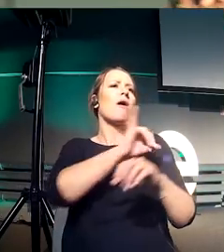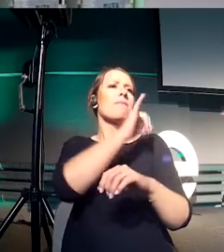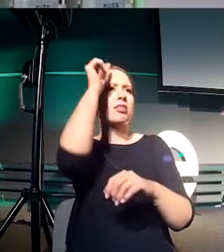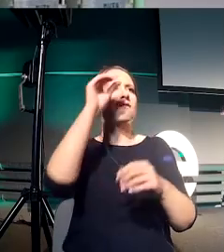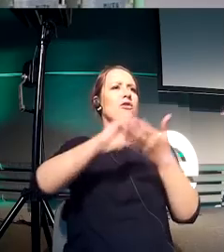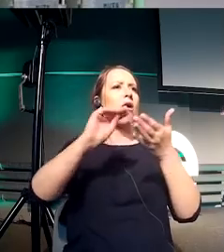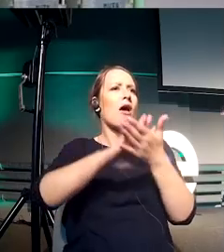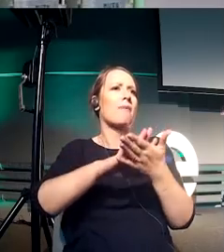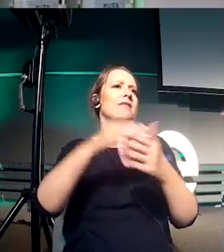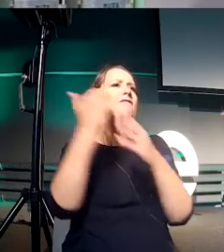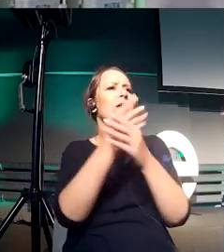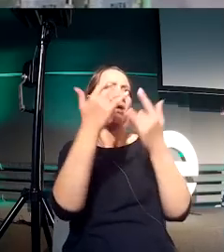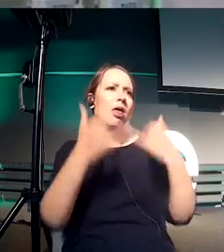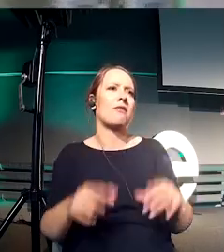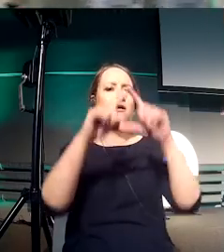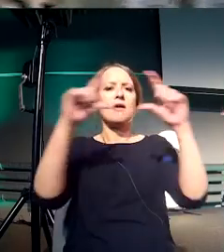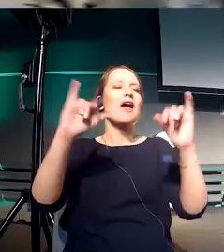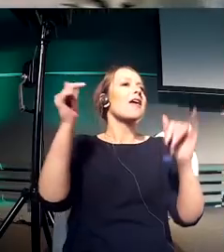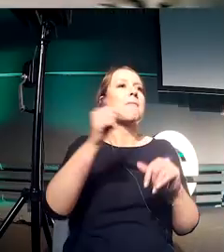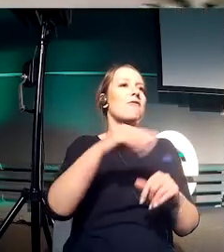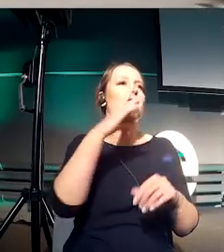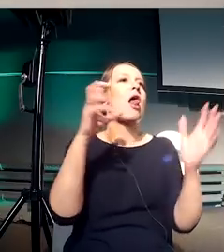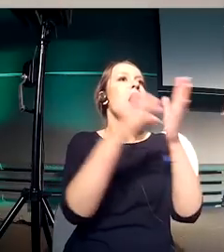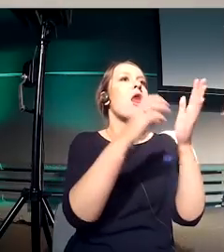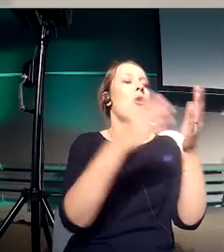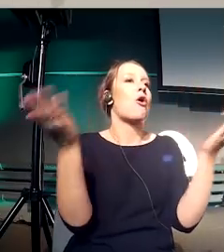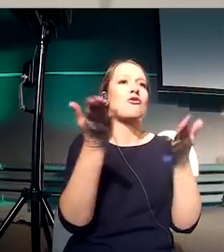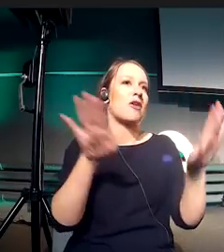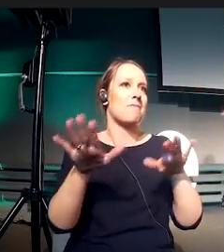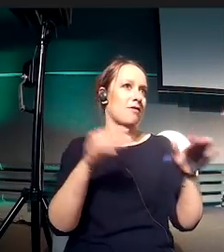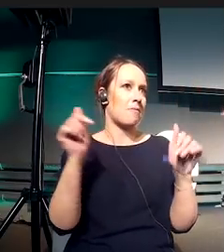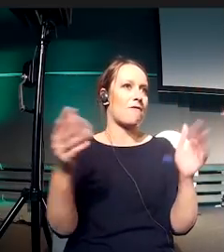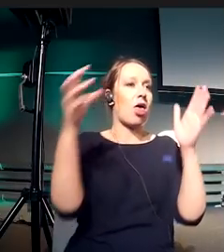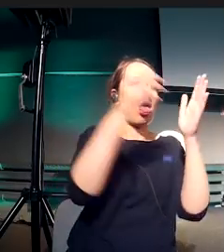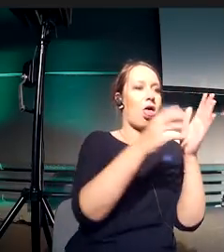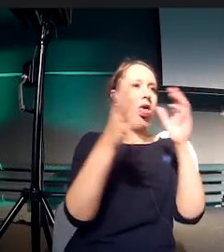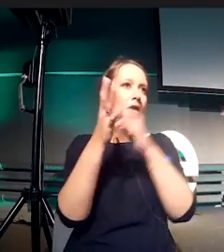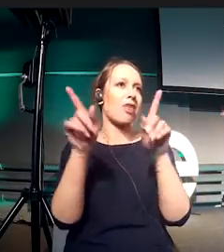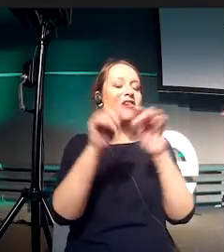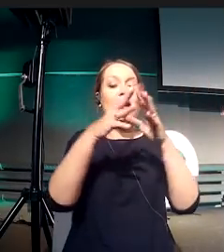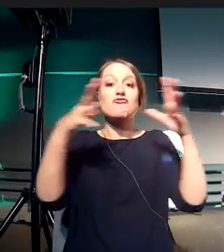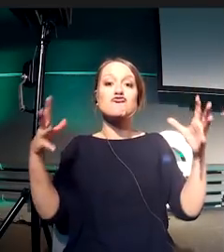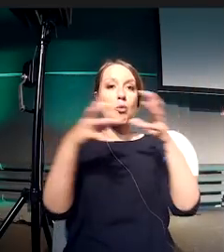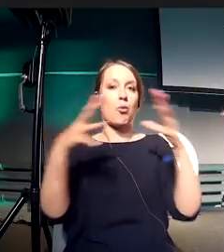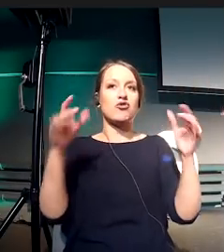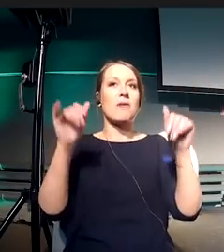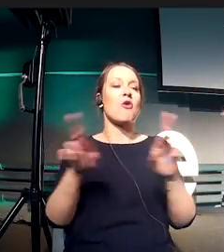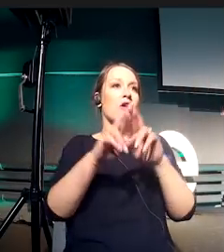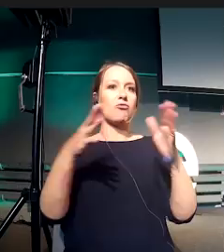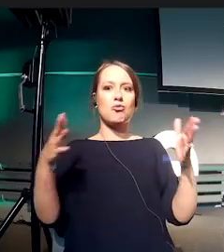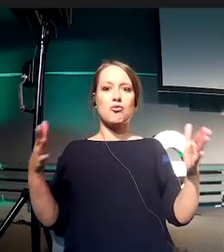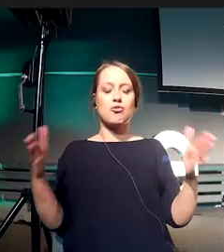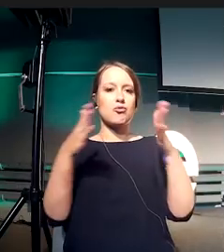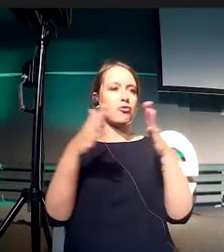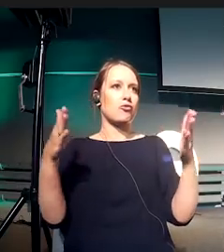to be? It's not one, but there's different sizes that we can do. So by dividing this specific